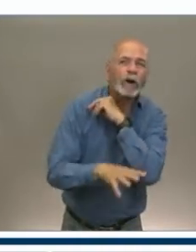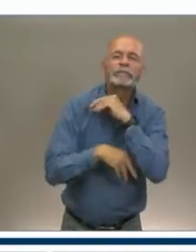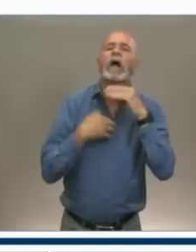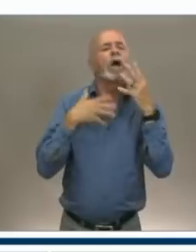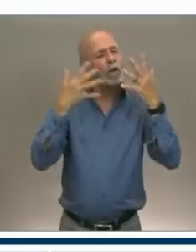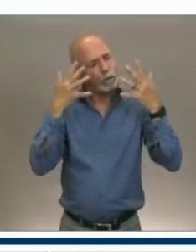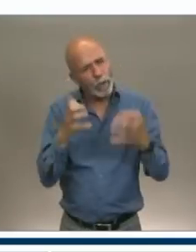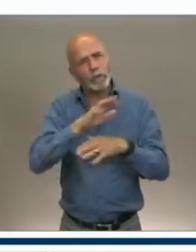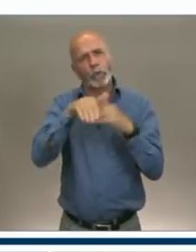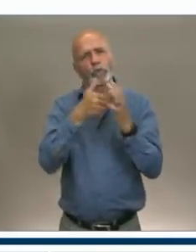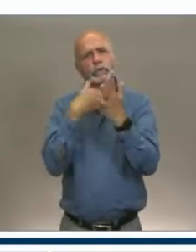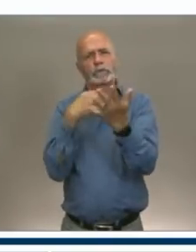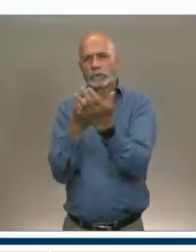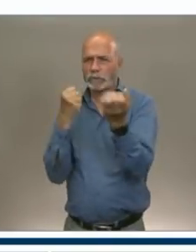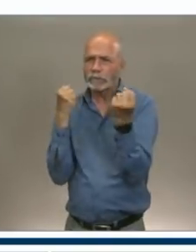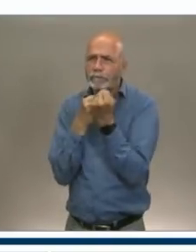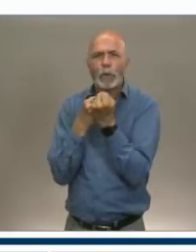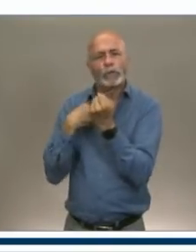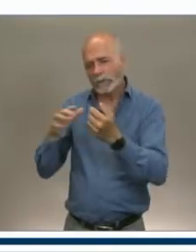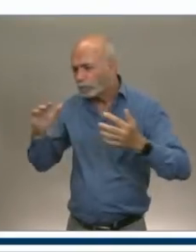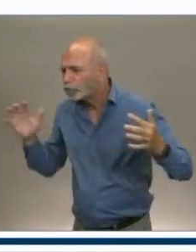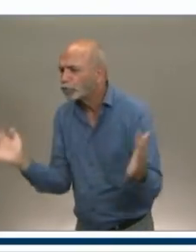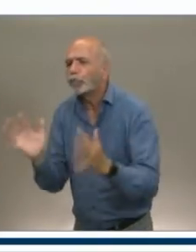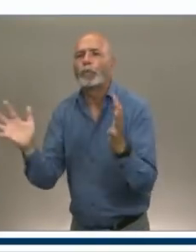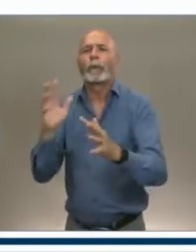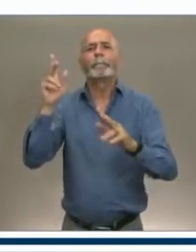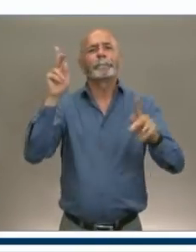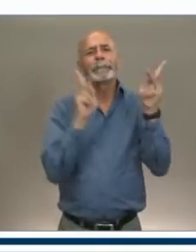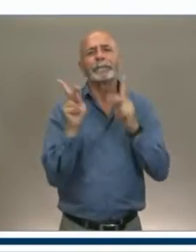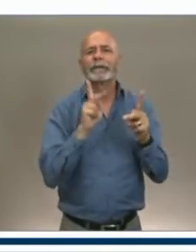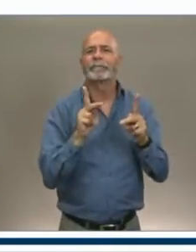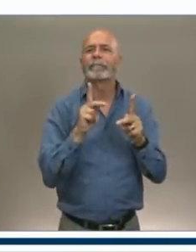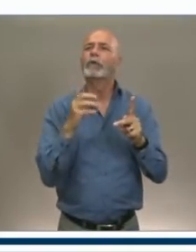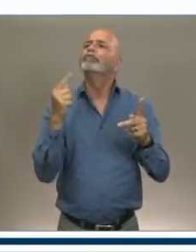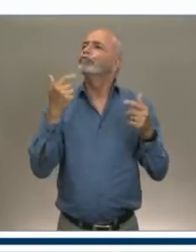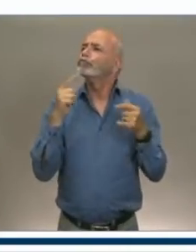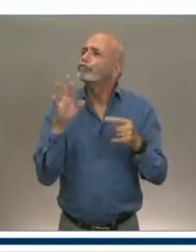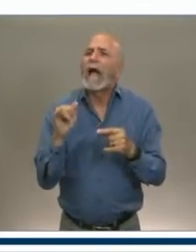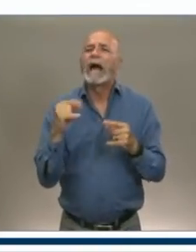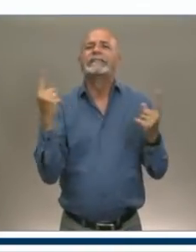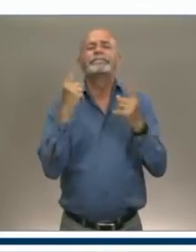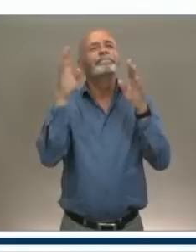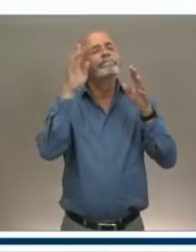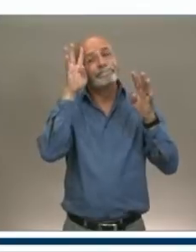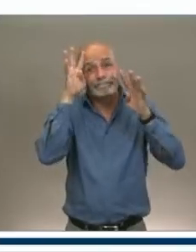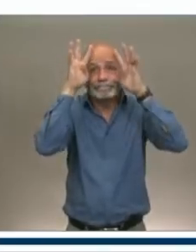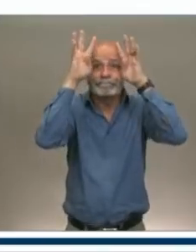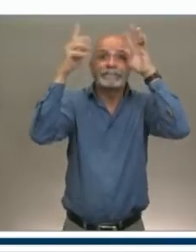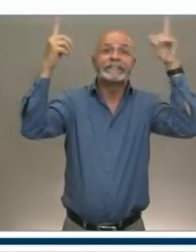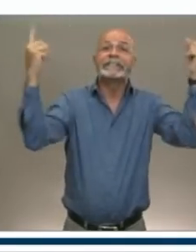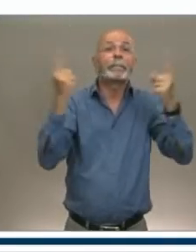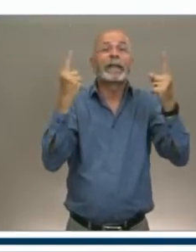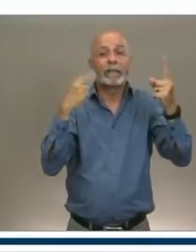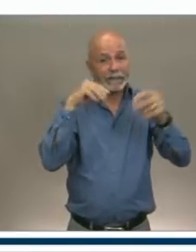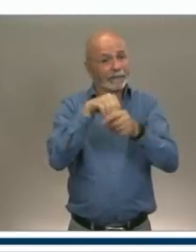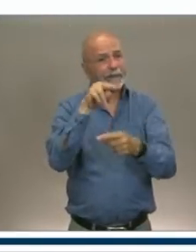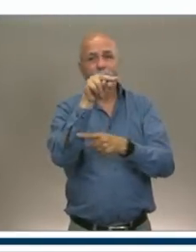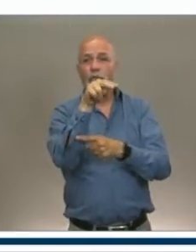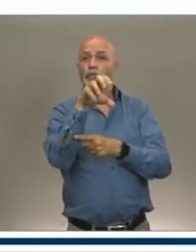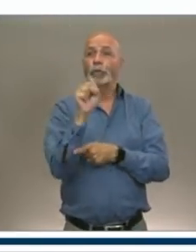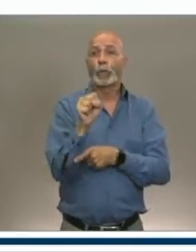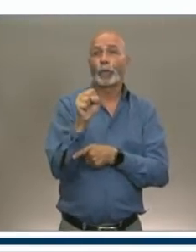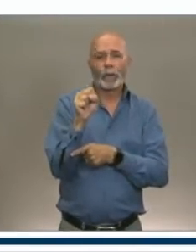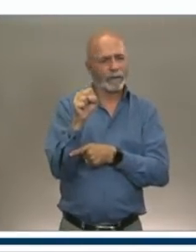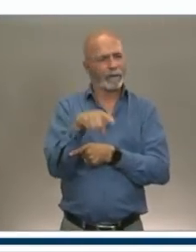and encourage everyone to be ambassadors as we remind visitors about the many things that make Nova Scotia a world-class